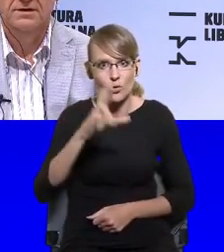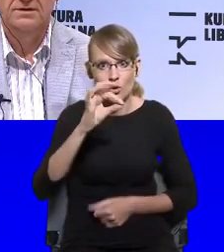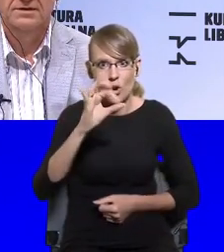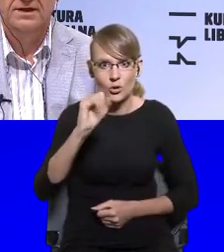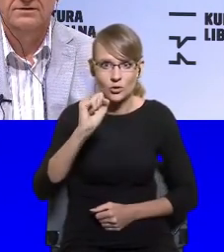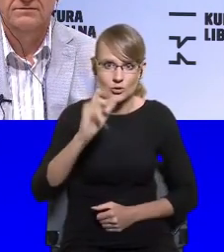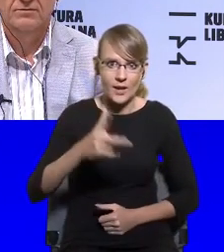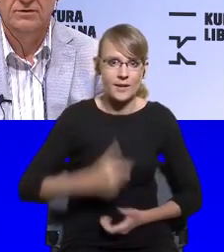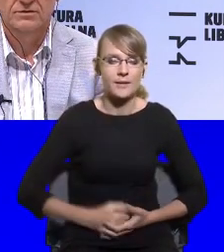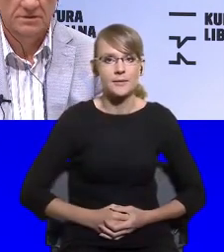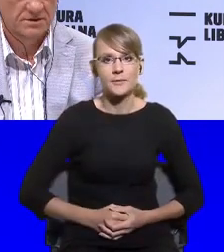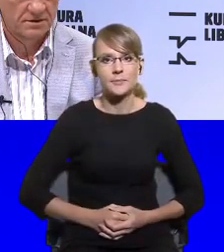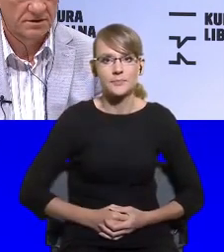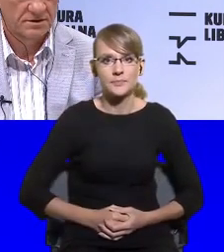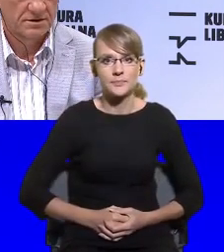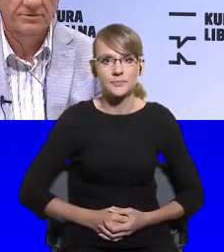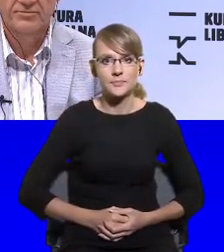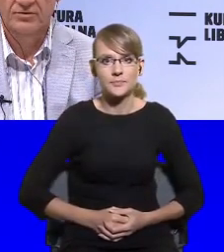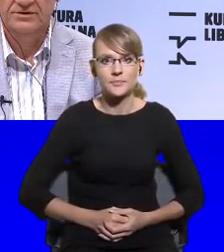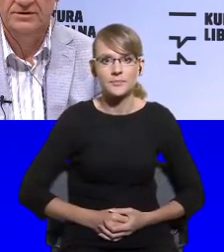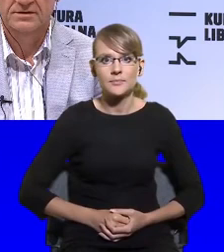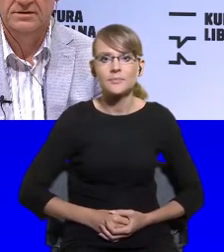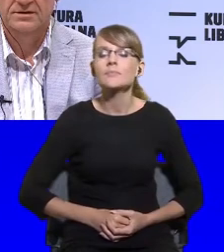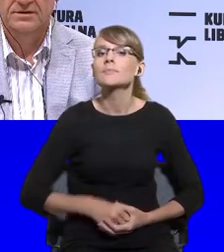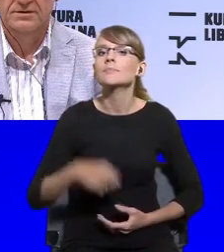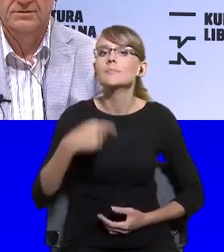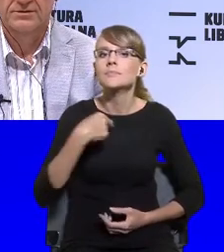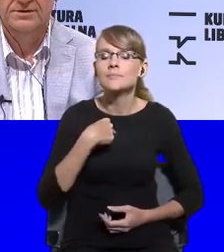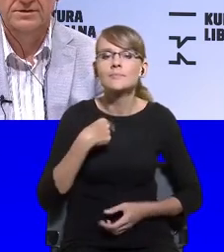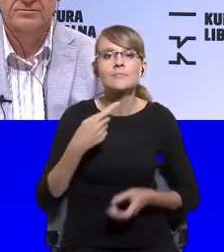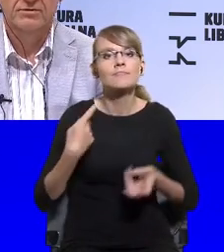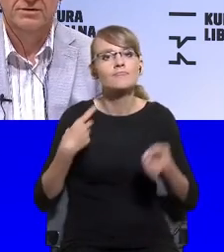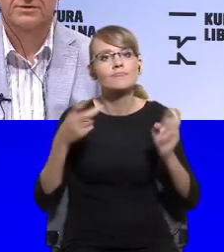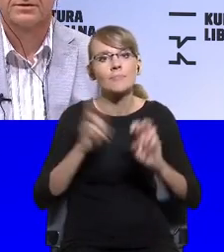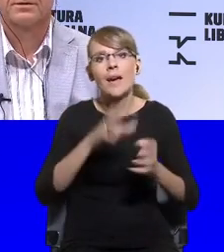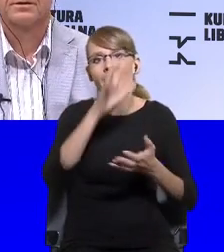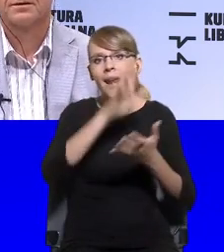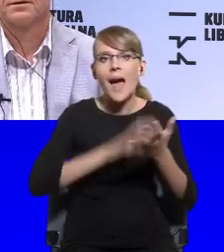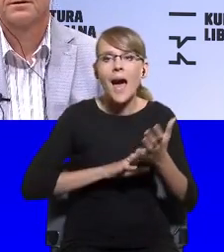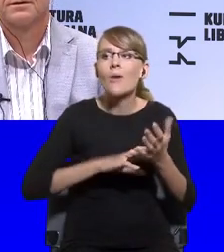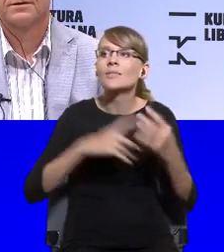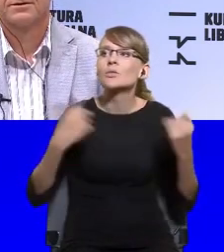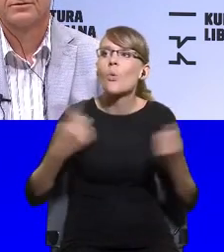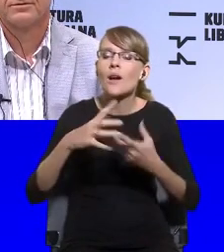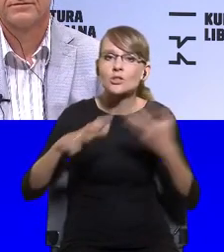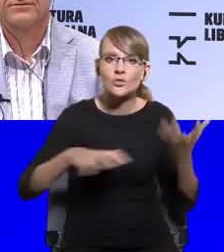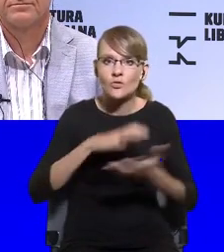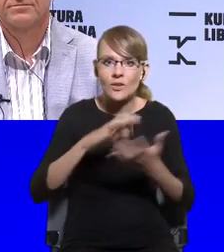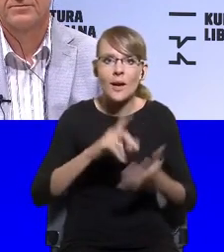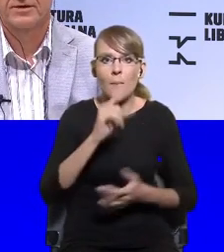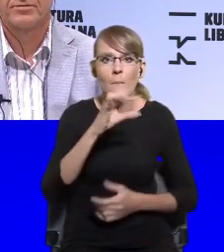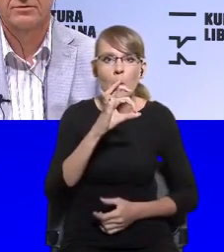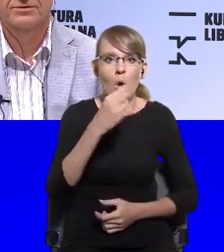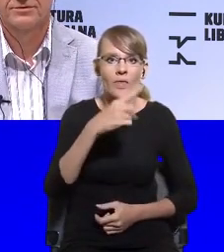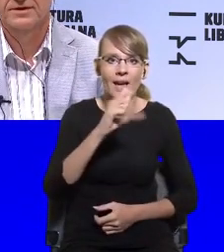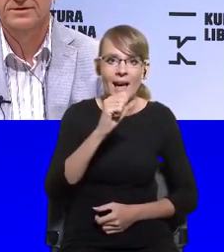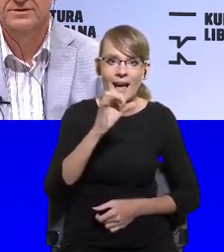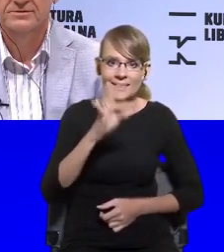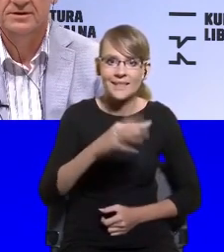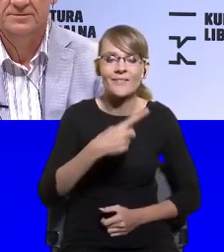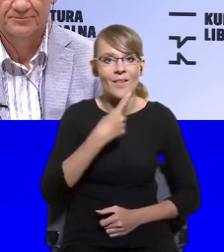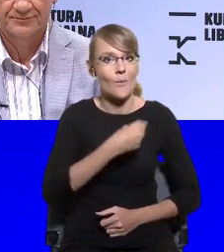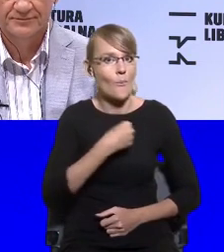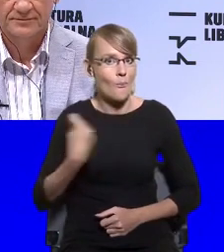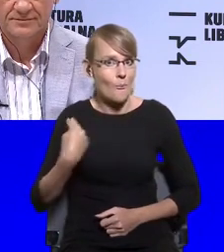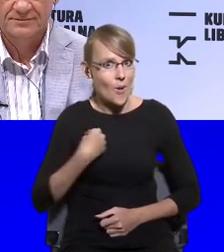State of the World Report, which is in Polish. So if you speak Polish, you can